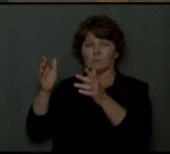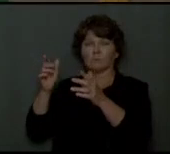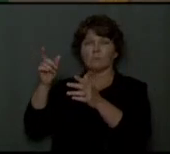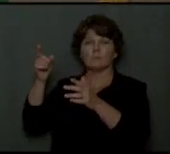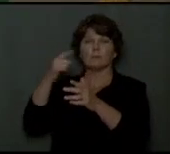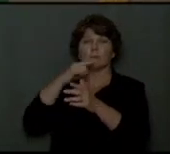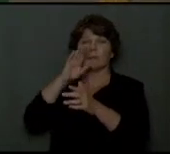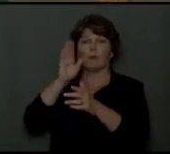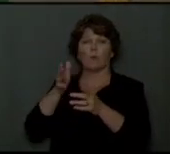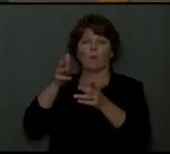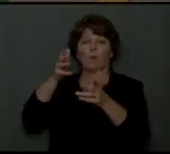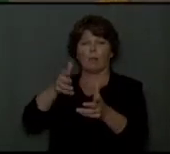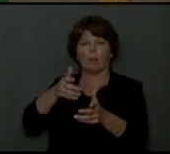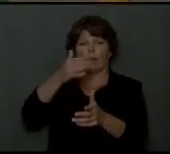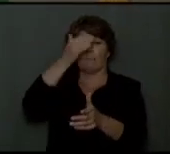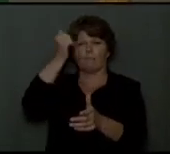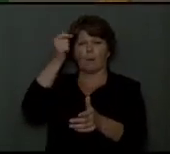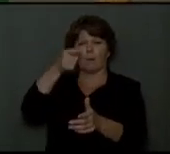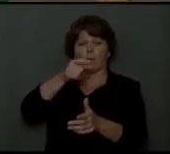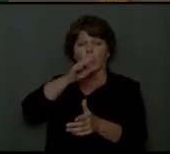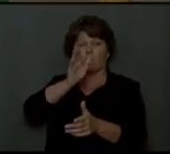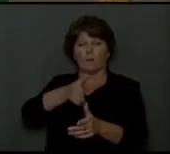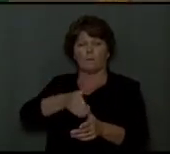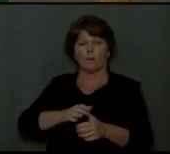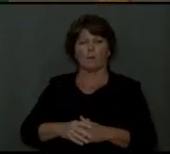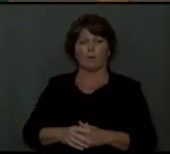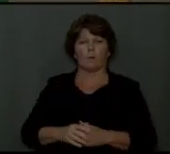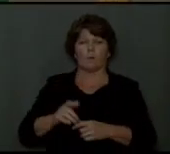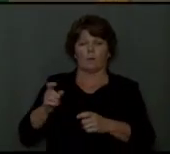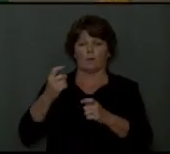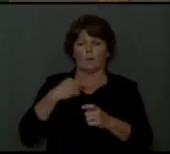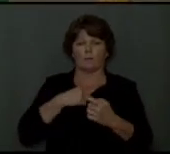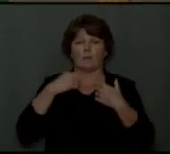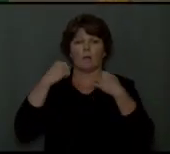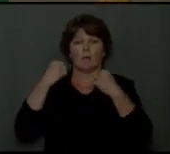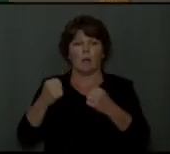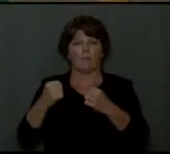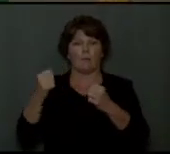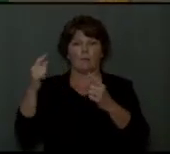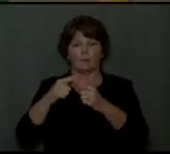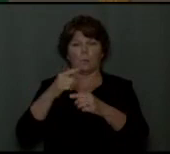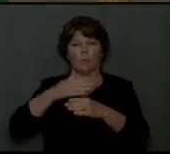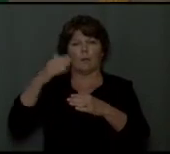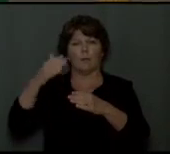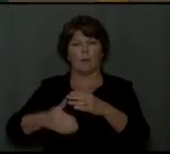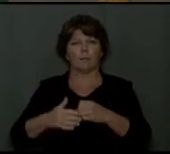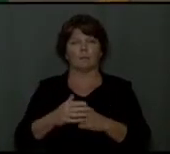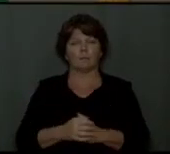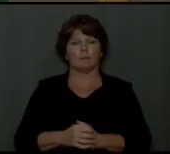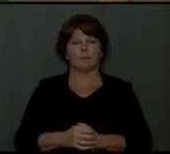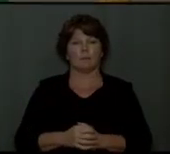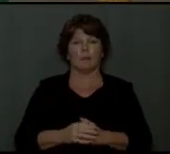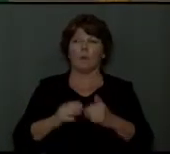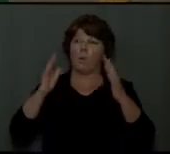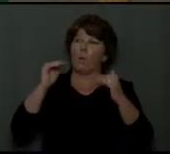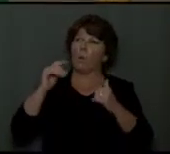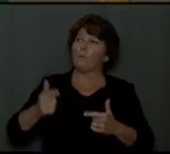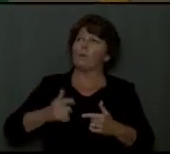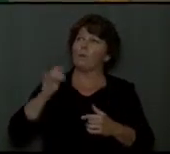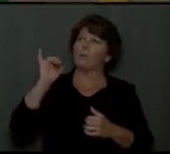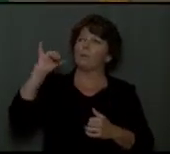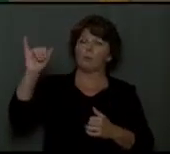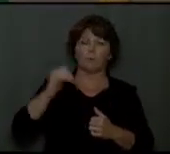nor forsake you. This is what gives us the confidence to the end, the assured hope of eternal life.